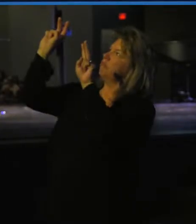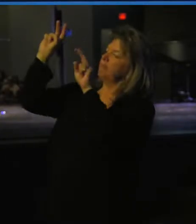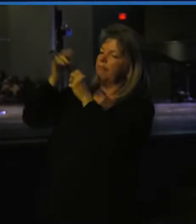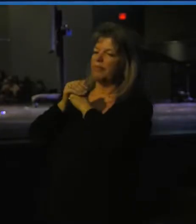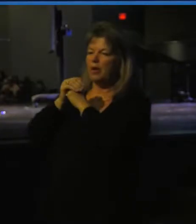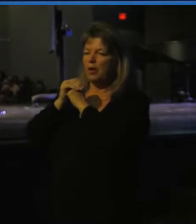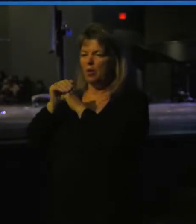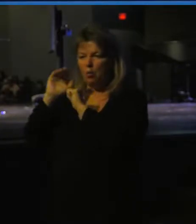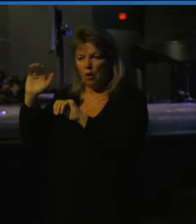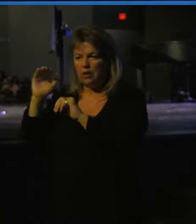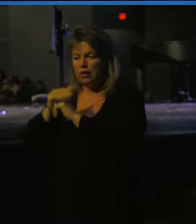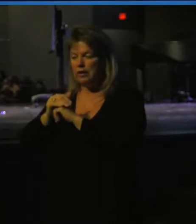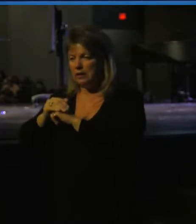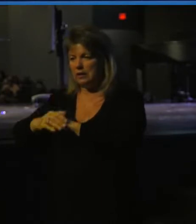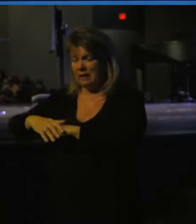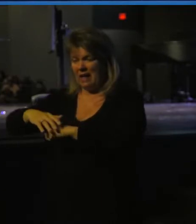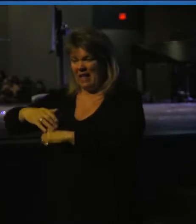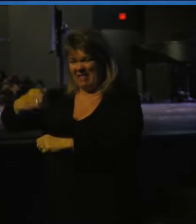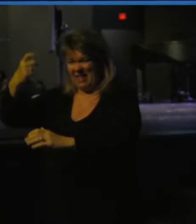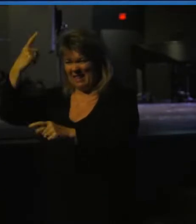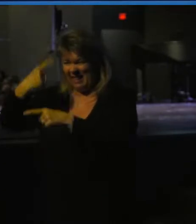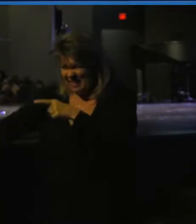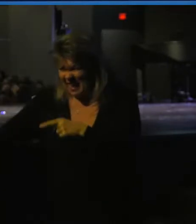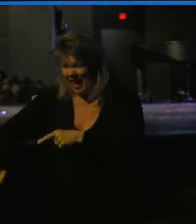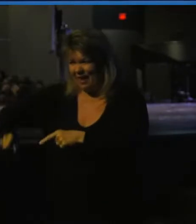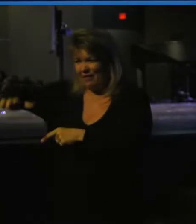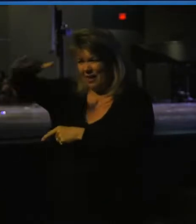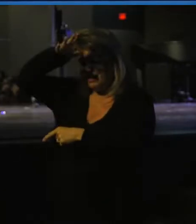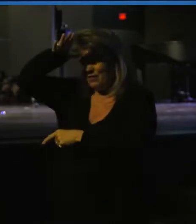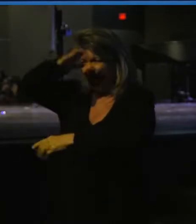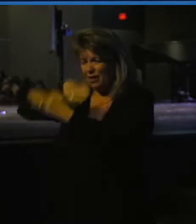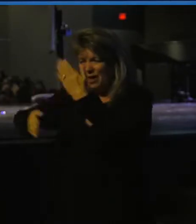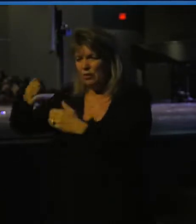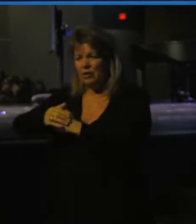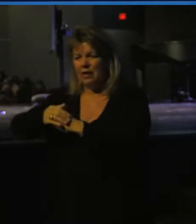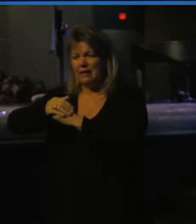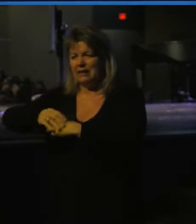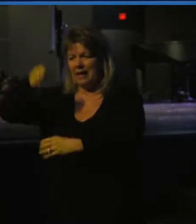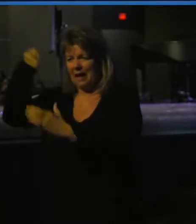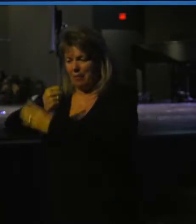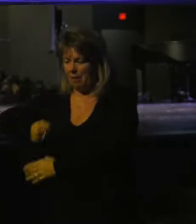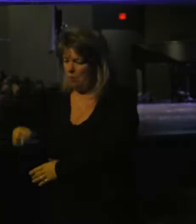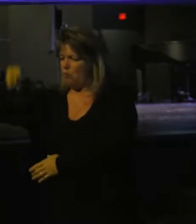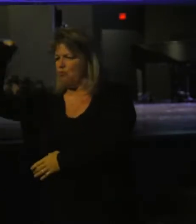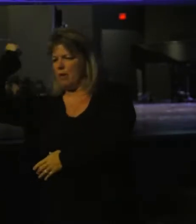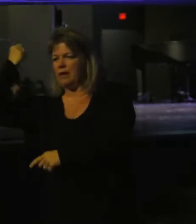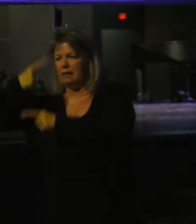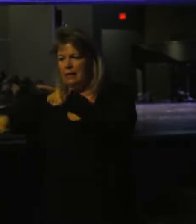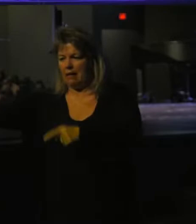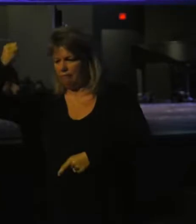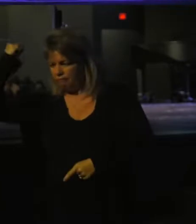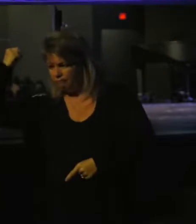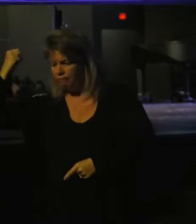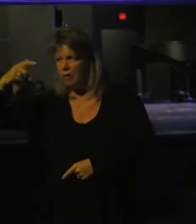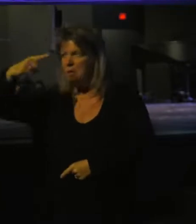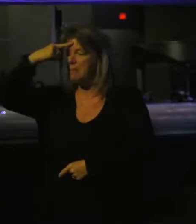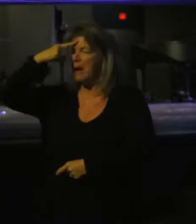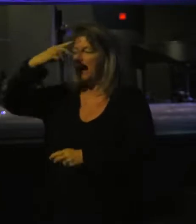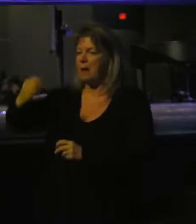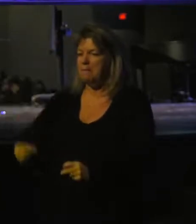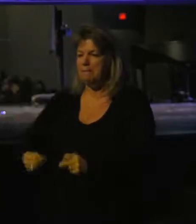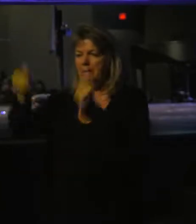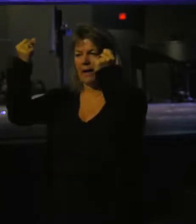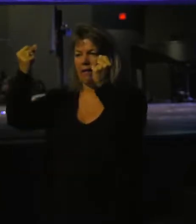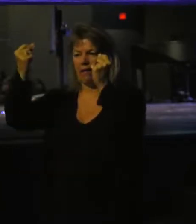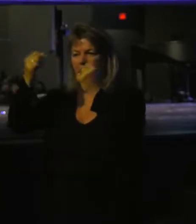the knife in his father's hand. You see Abraham with the knife raised up against his son. Your mind immediately